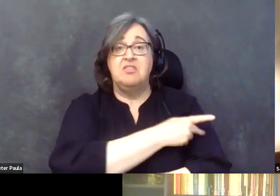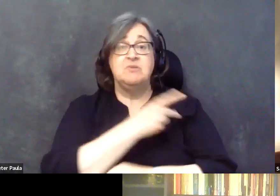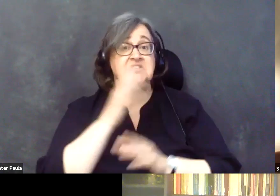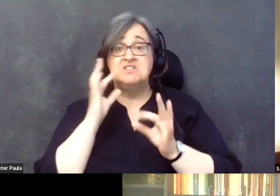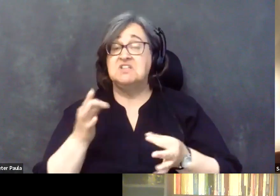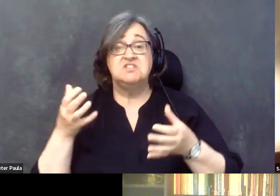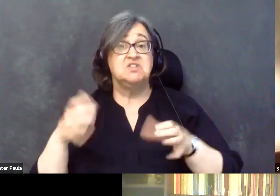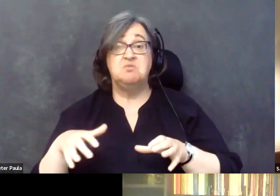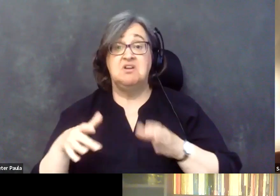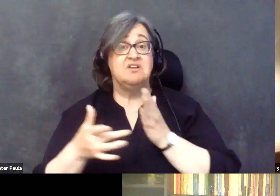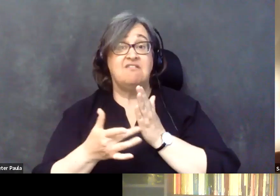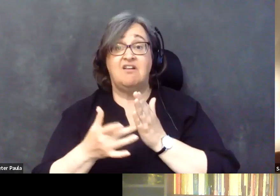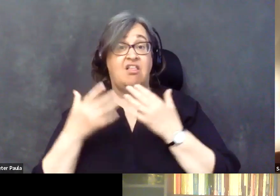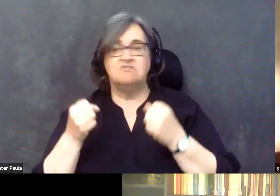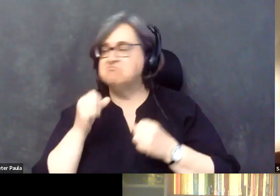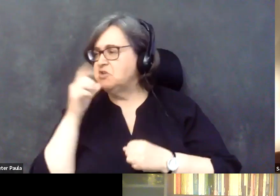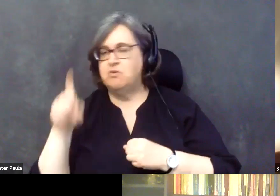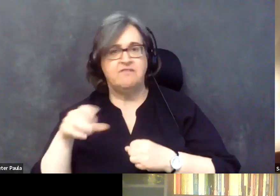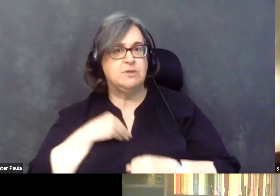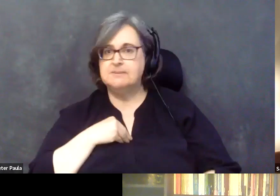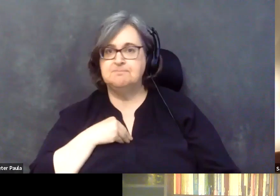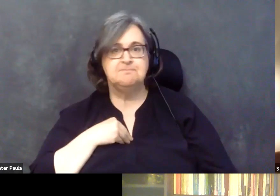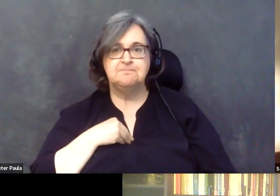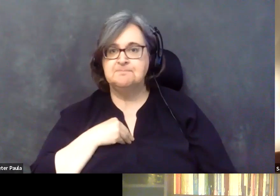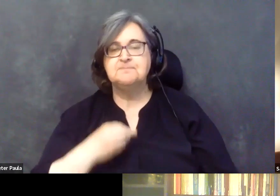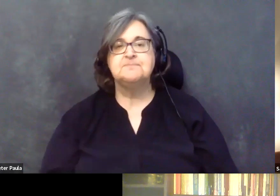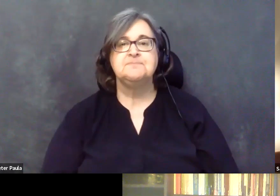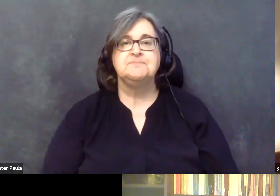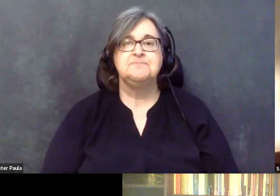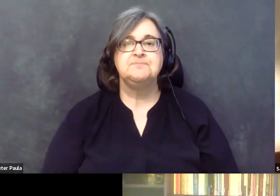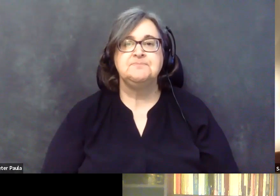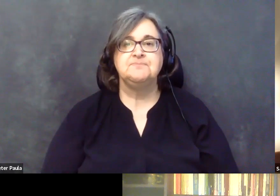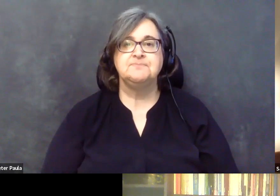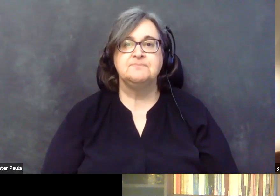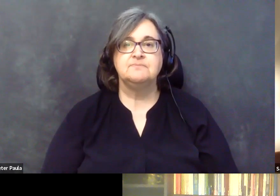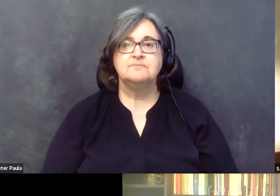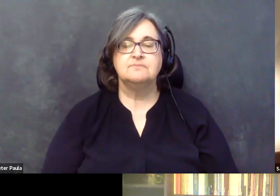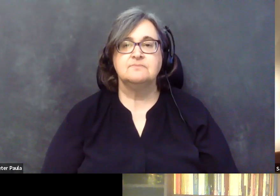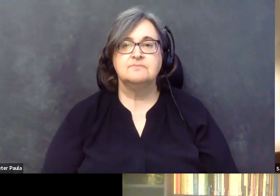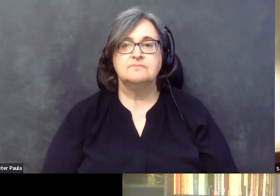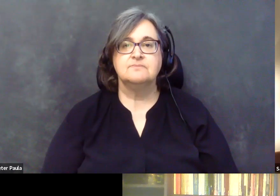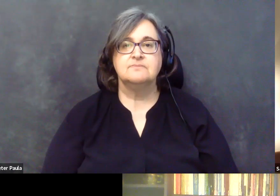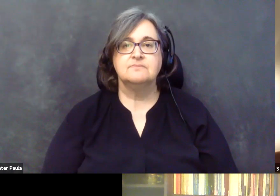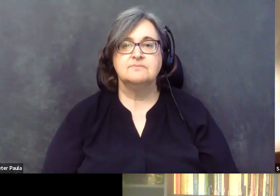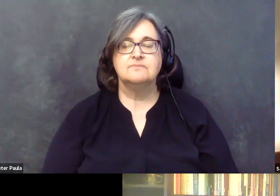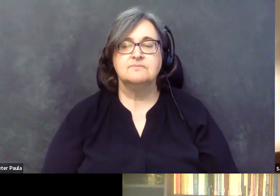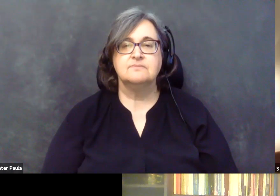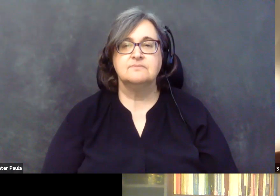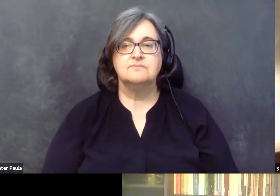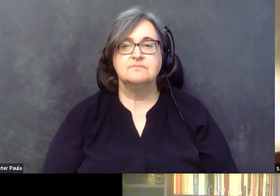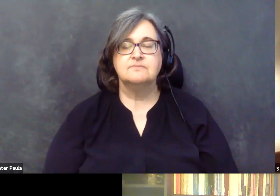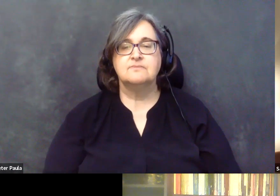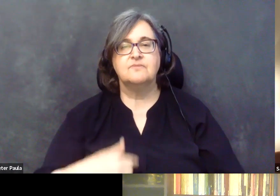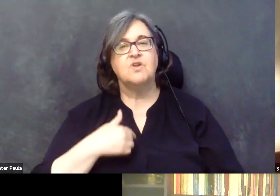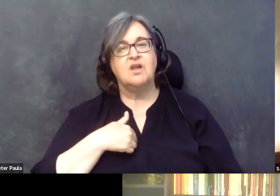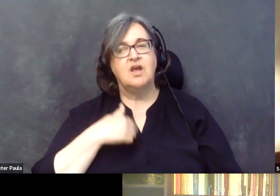to have telehealth, they don't have to, the question now comes to, I think it's